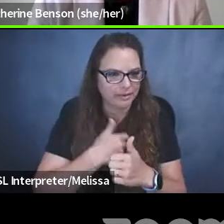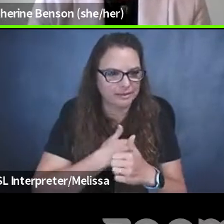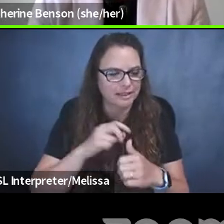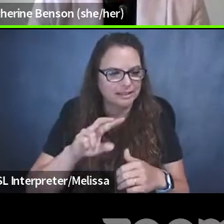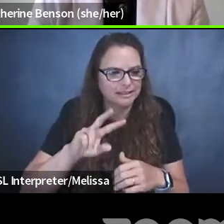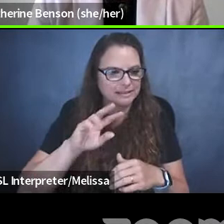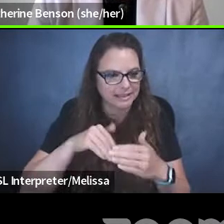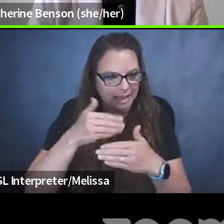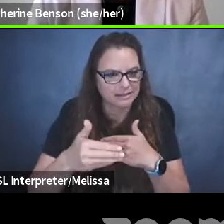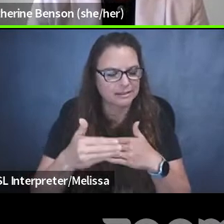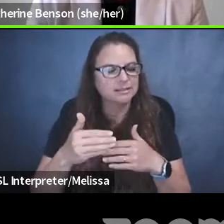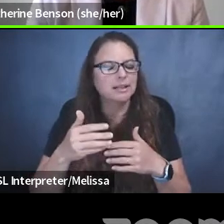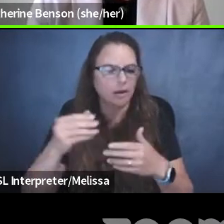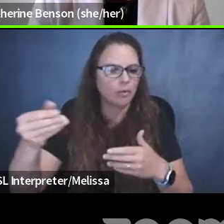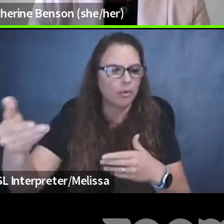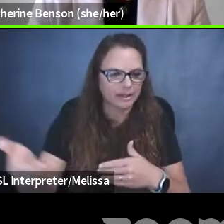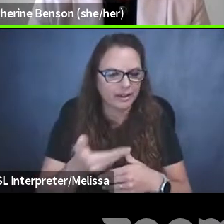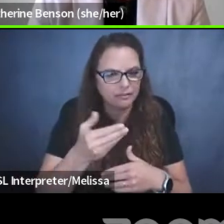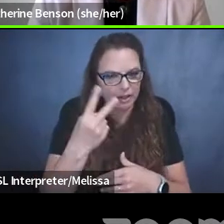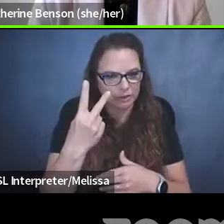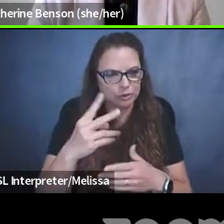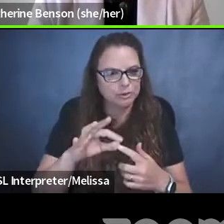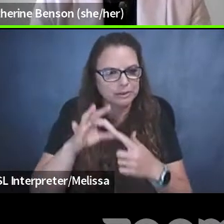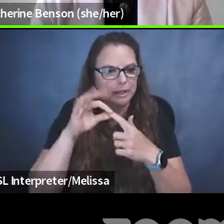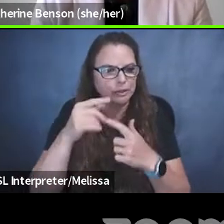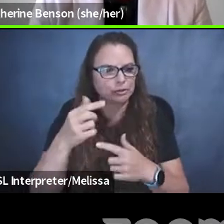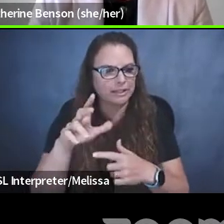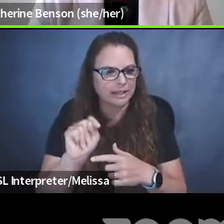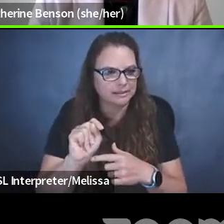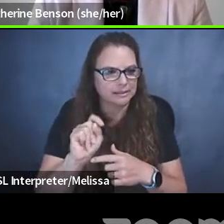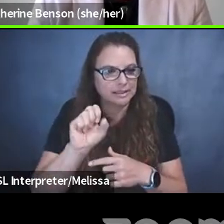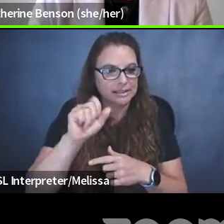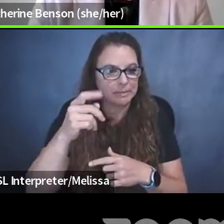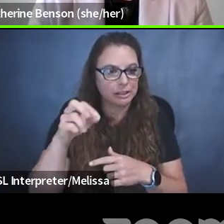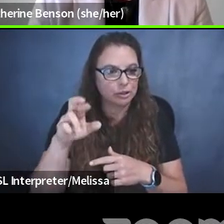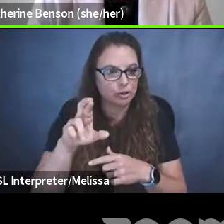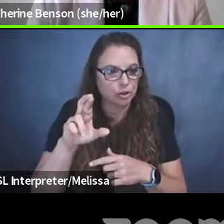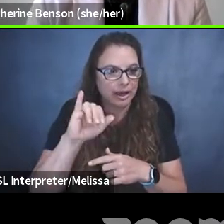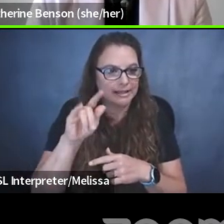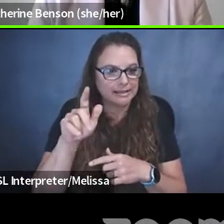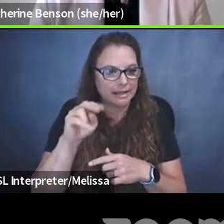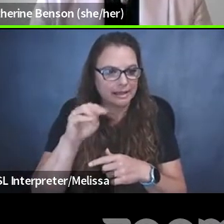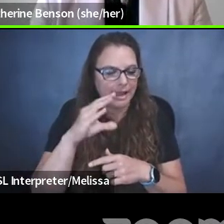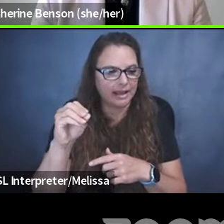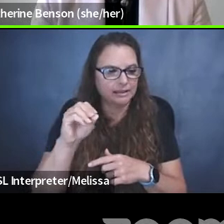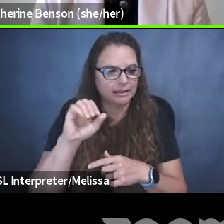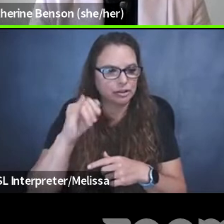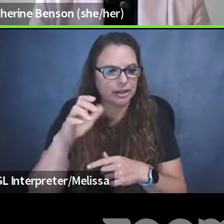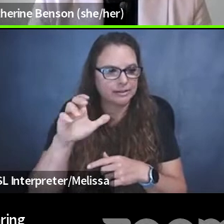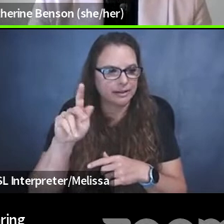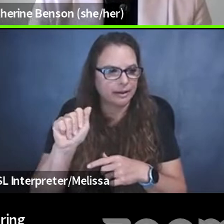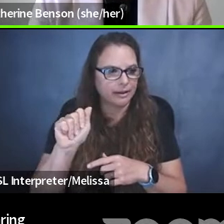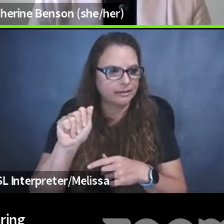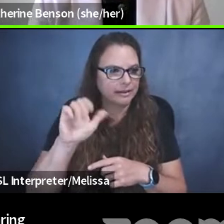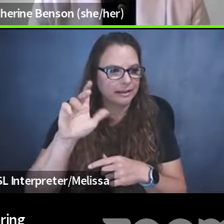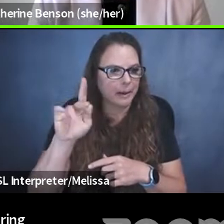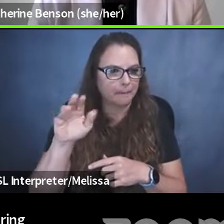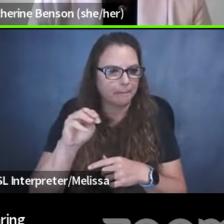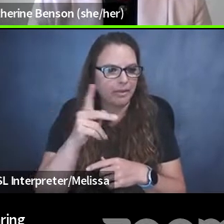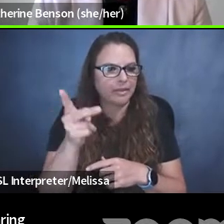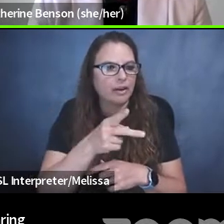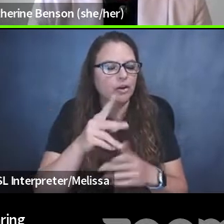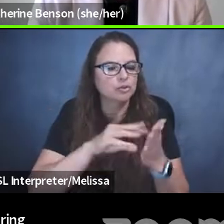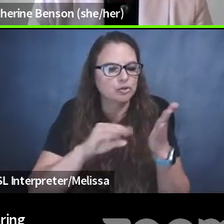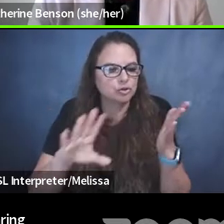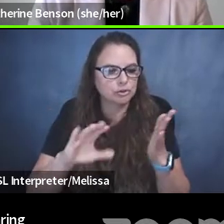special guests that I've had the pleasure of working with recently, Spencer Eisen and Jessica Kim. Spencer and Jessica are student journalists at the